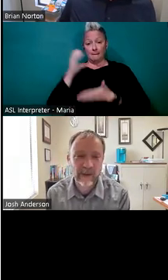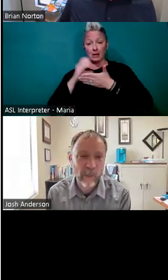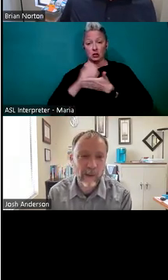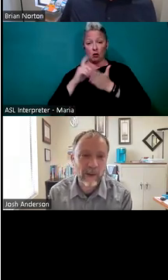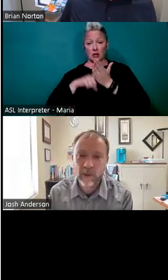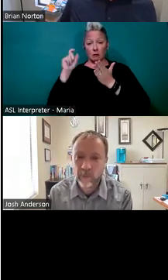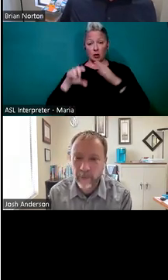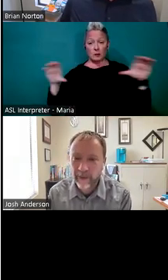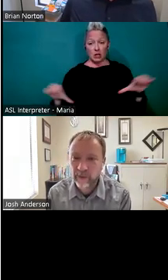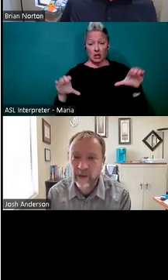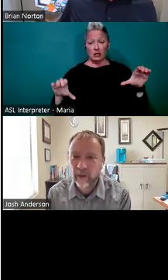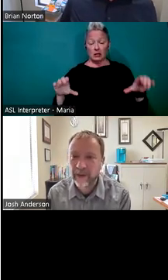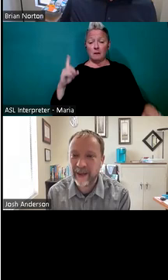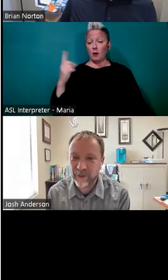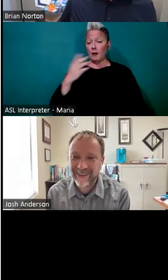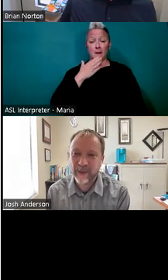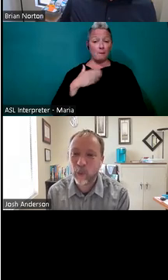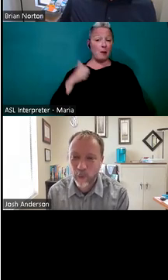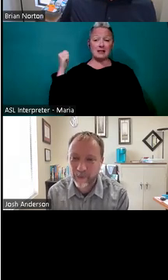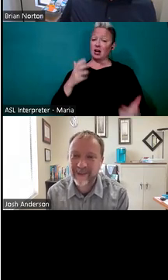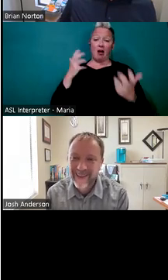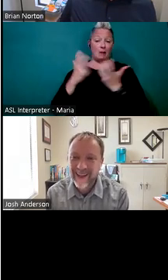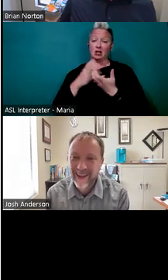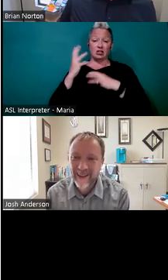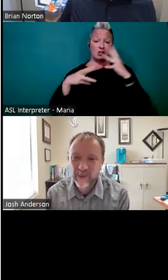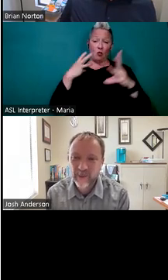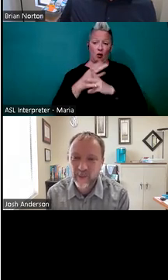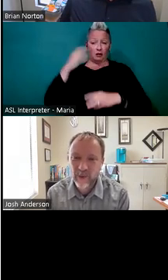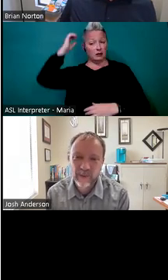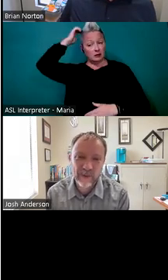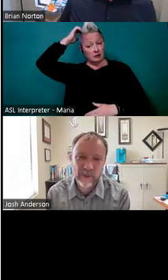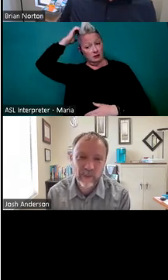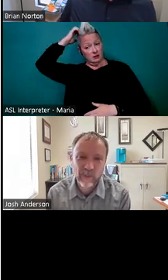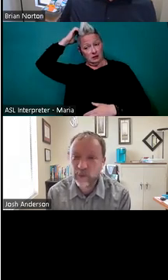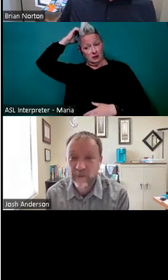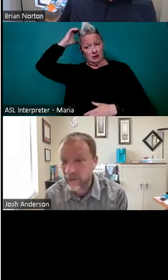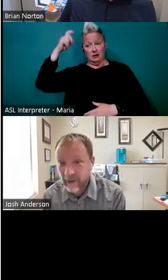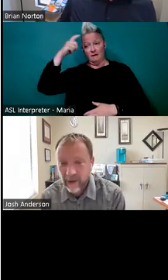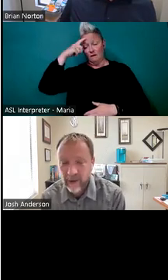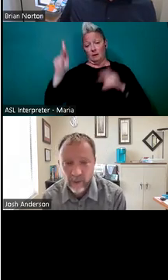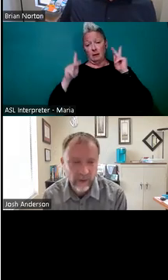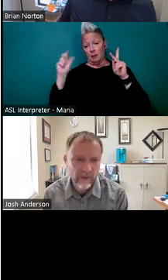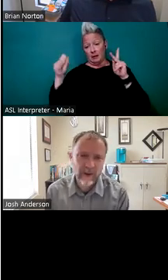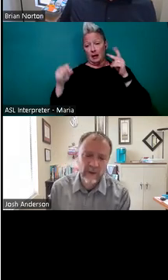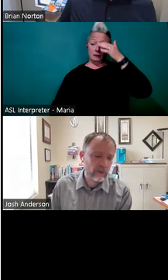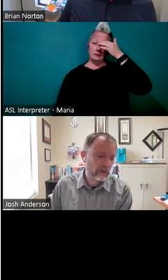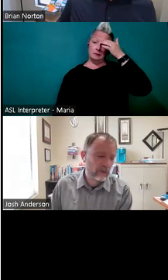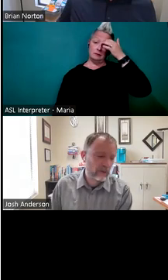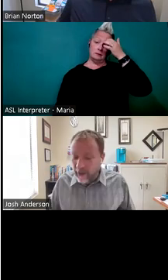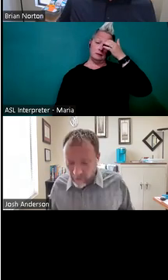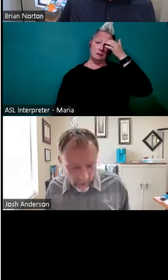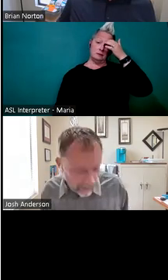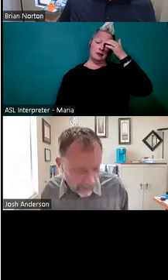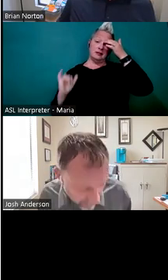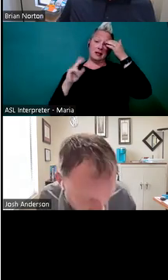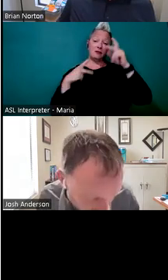to be done may be the best accommodation in the world, uh, for individuals, but most definitely, uh, you figure even in a convenience store, I